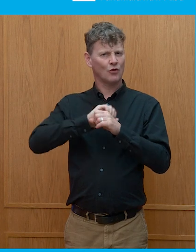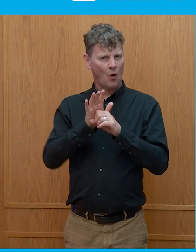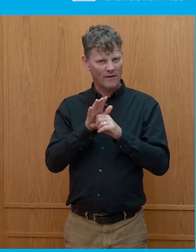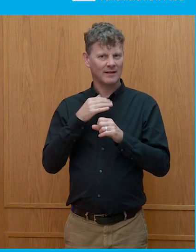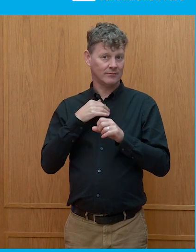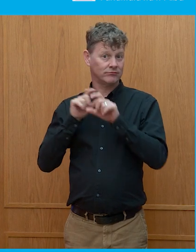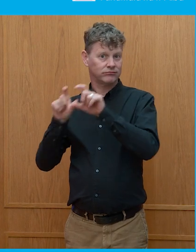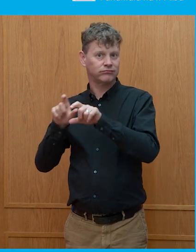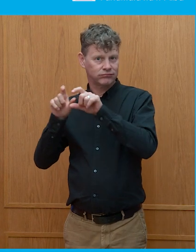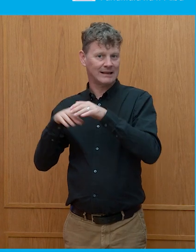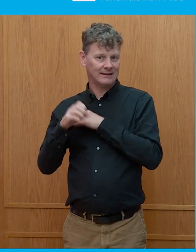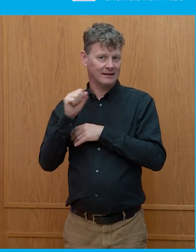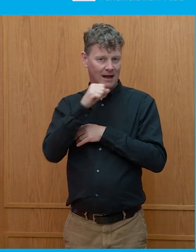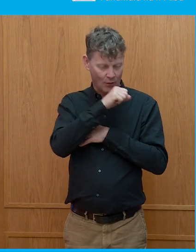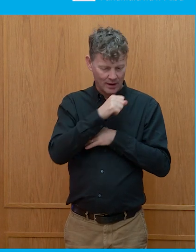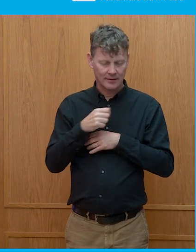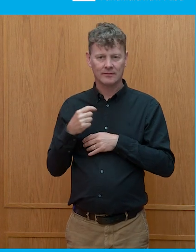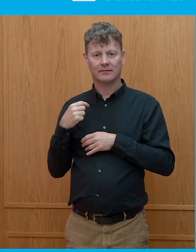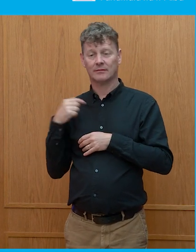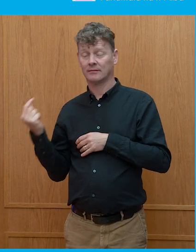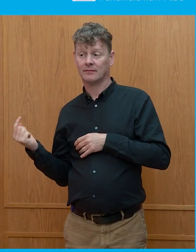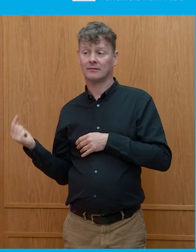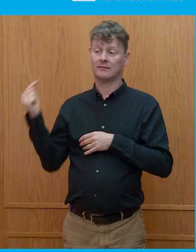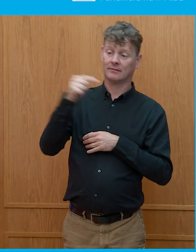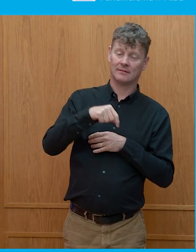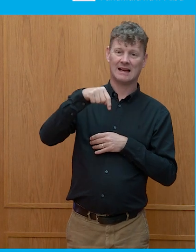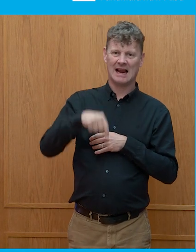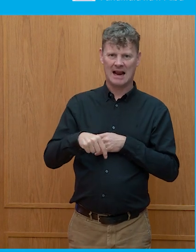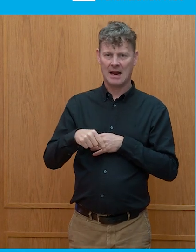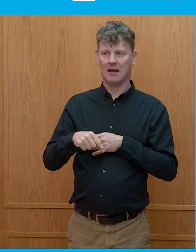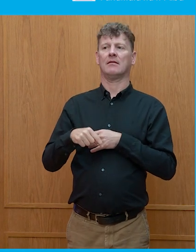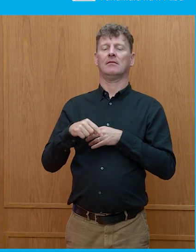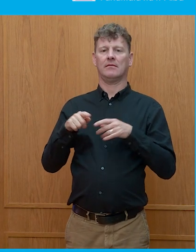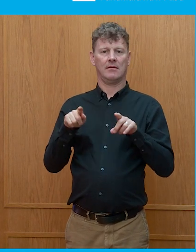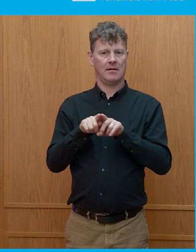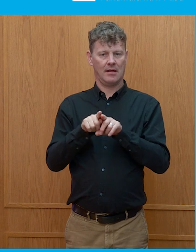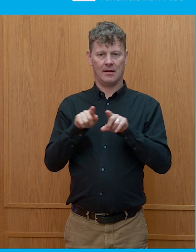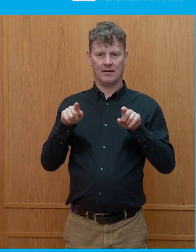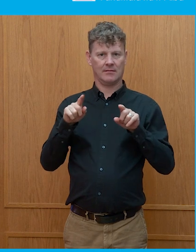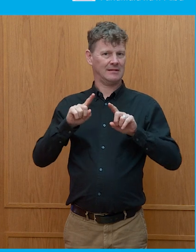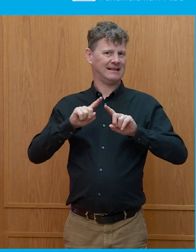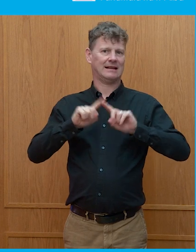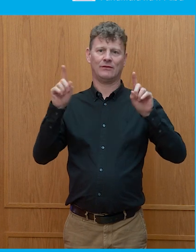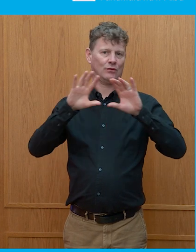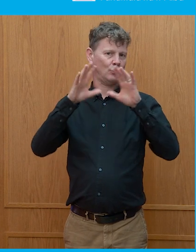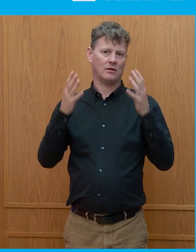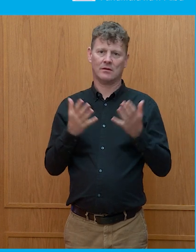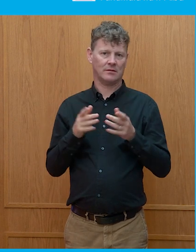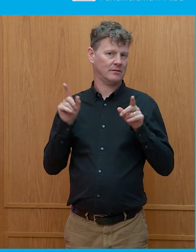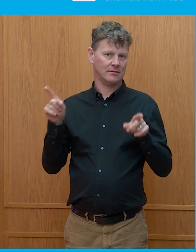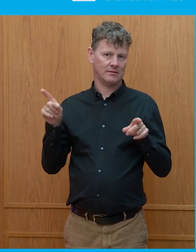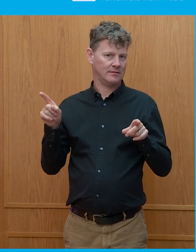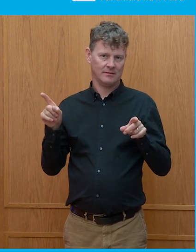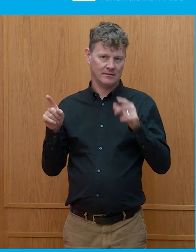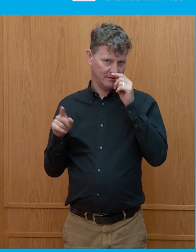now, I started to realize after getting here, what a parallel universe I was living in at the time. And also in terms